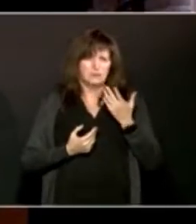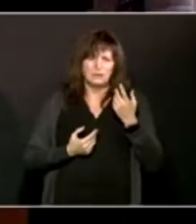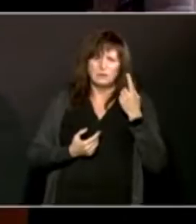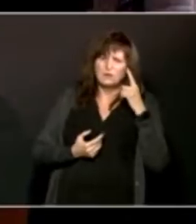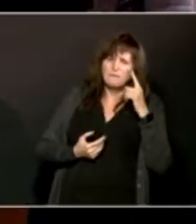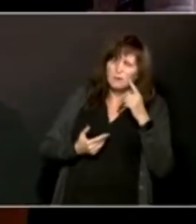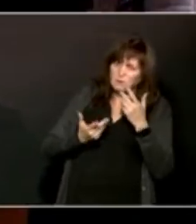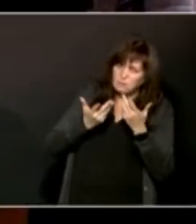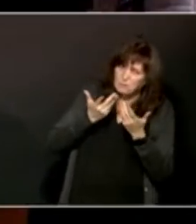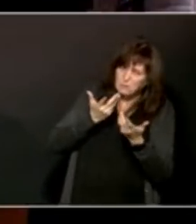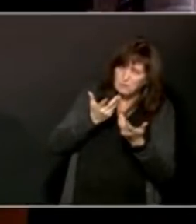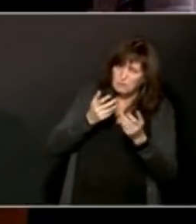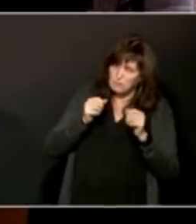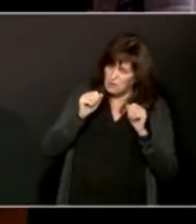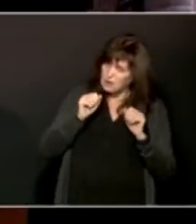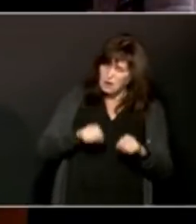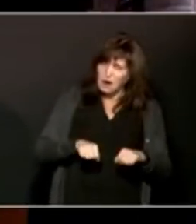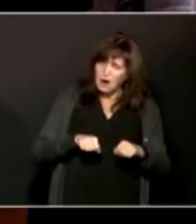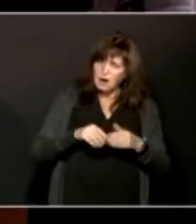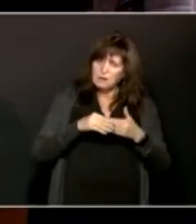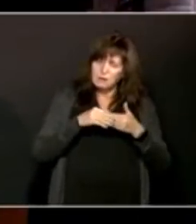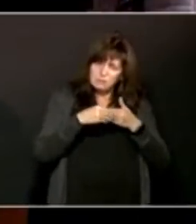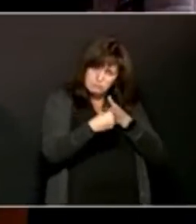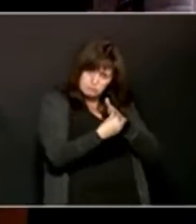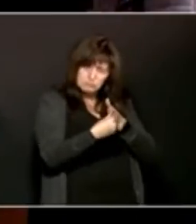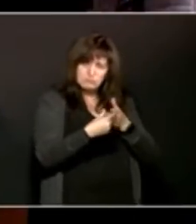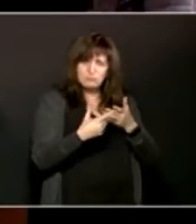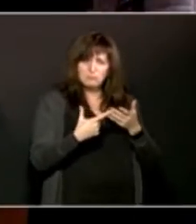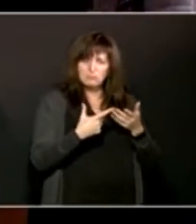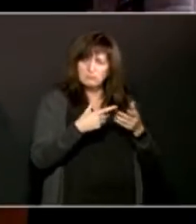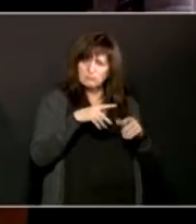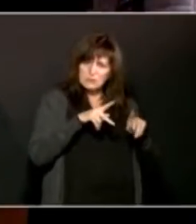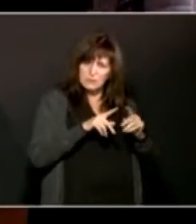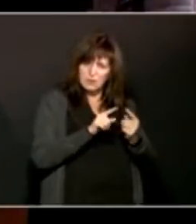closer to more people. Dr. Yaffe, answer that one.